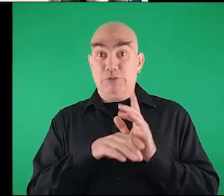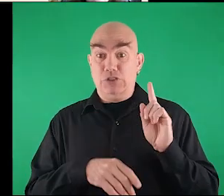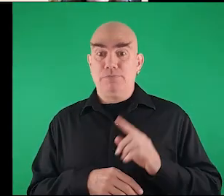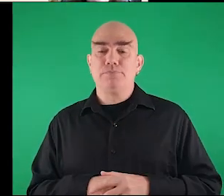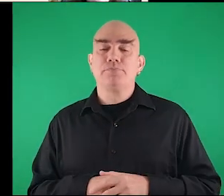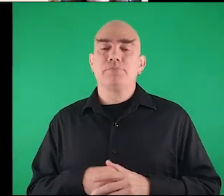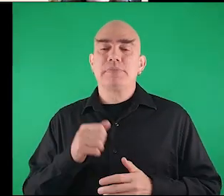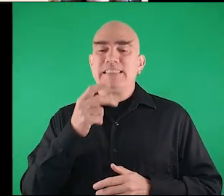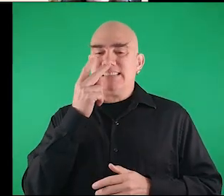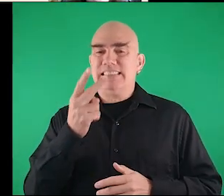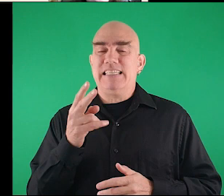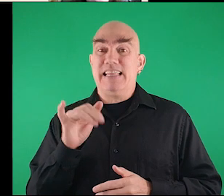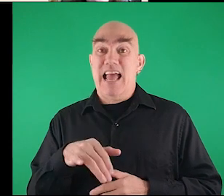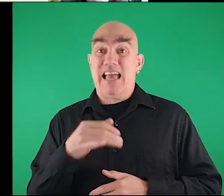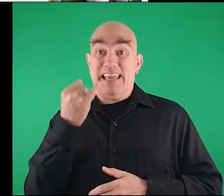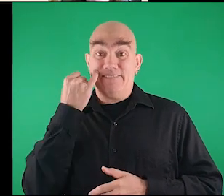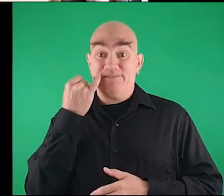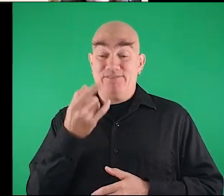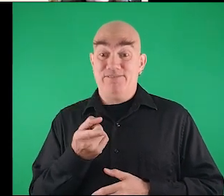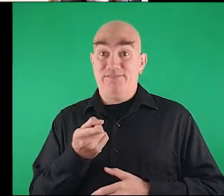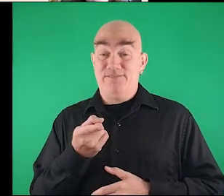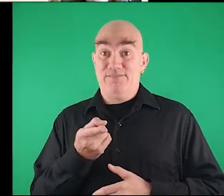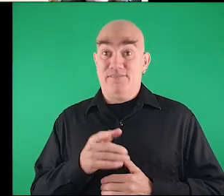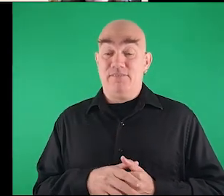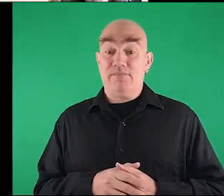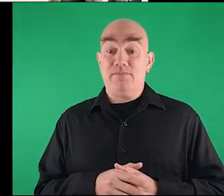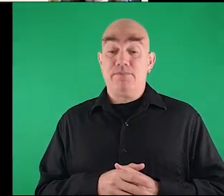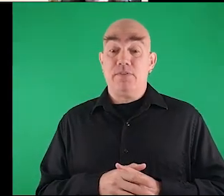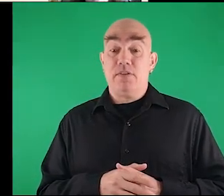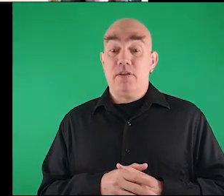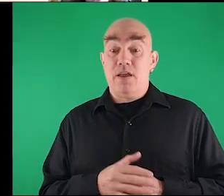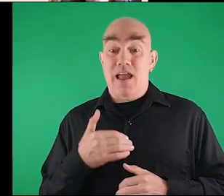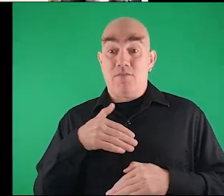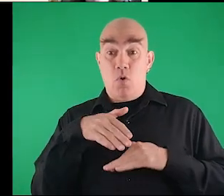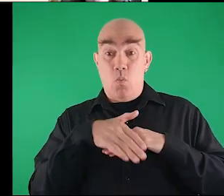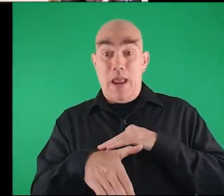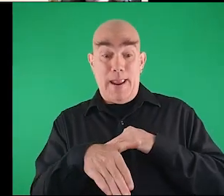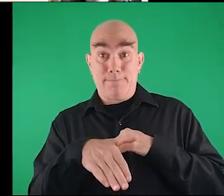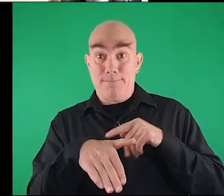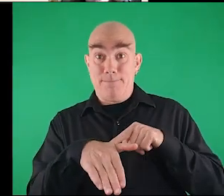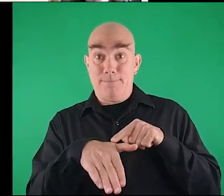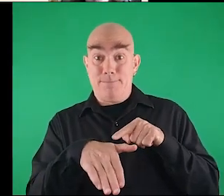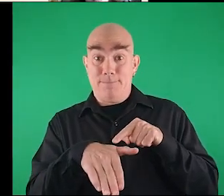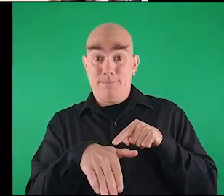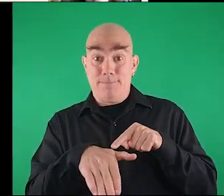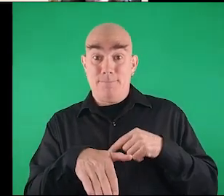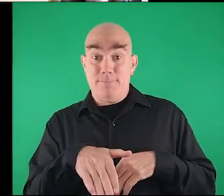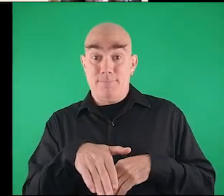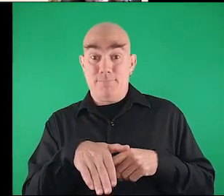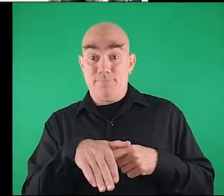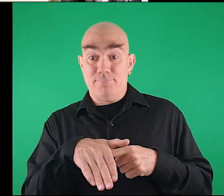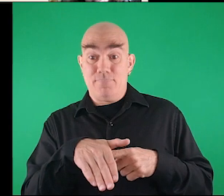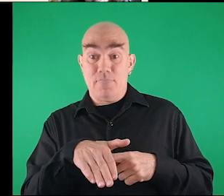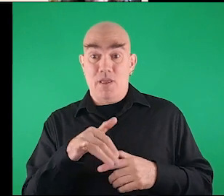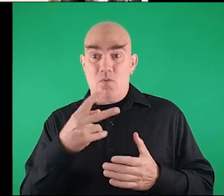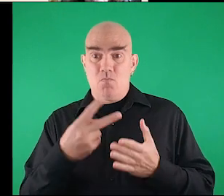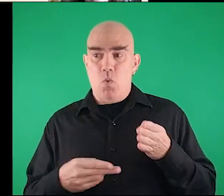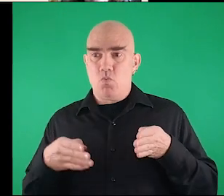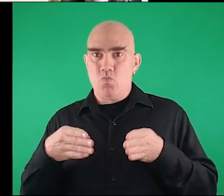this imagine you can see that if there is a ramp in that way